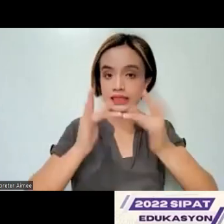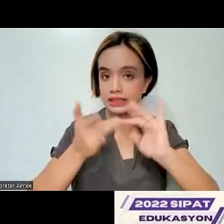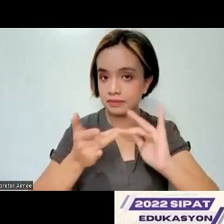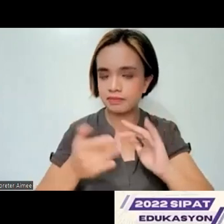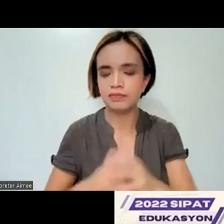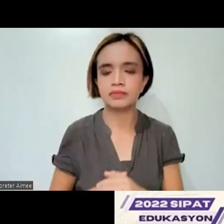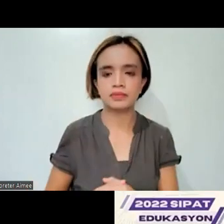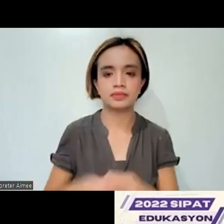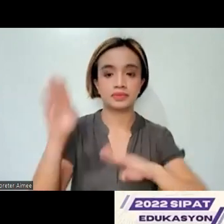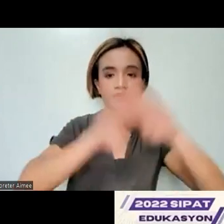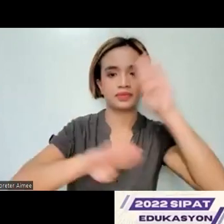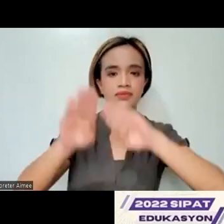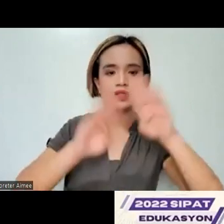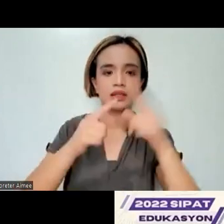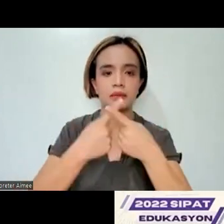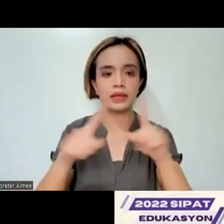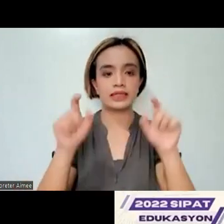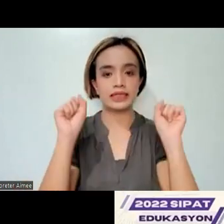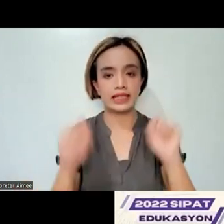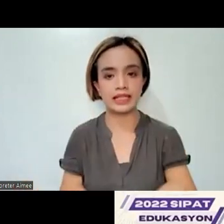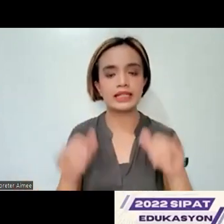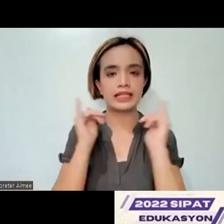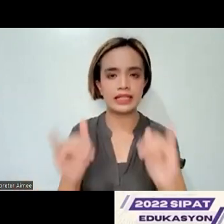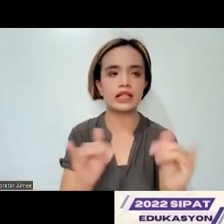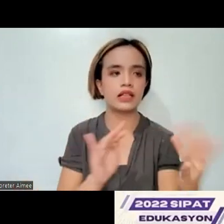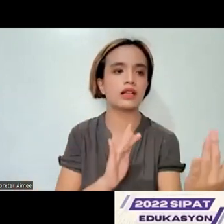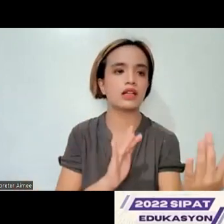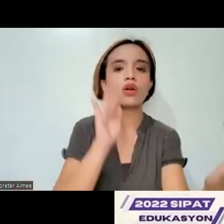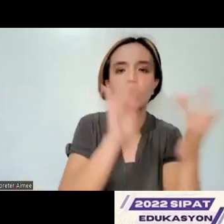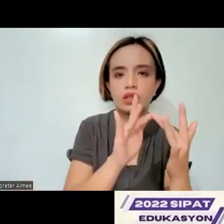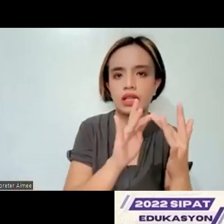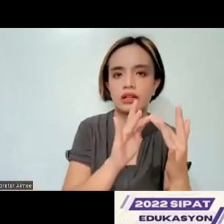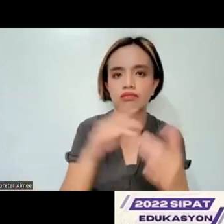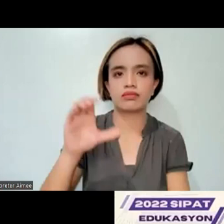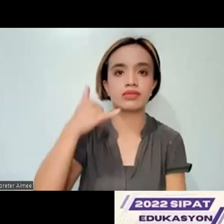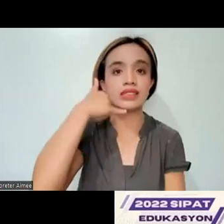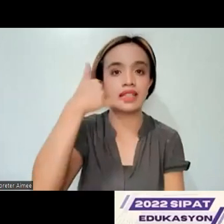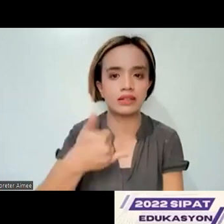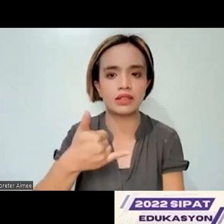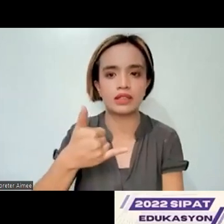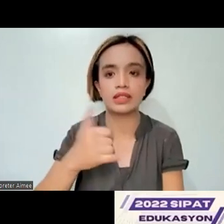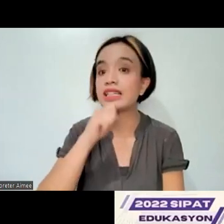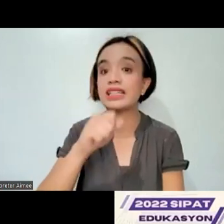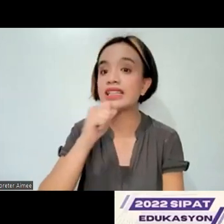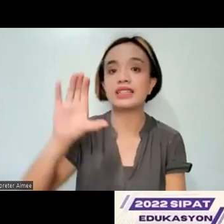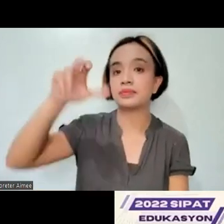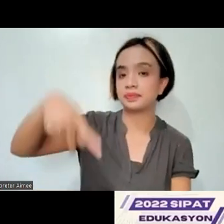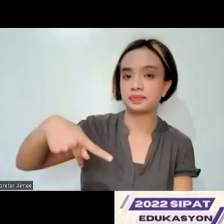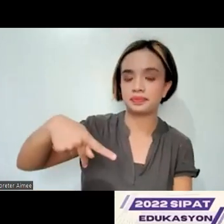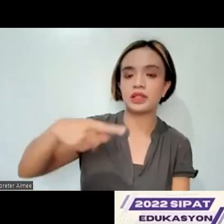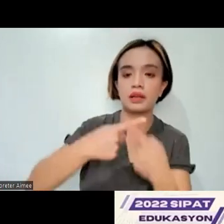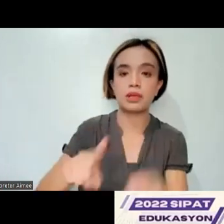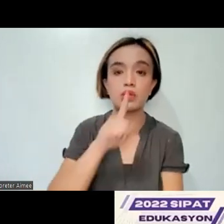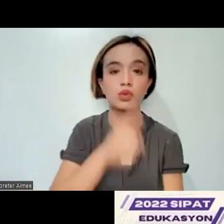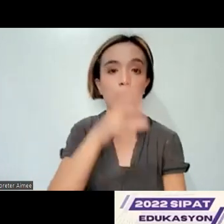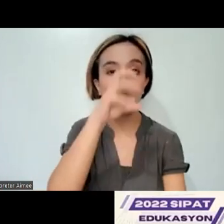are still capable of being reached with a telephone, not smartphone, but the ordinary